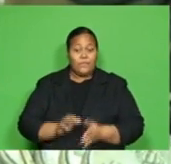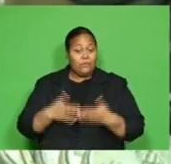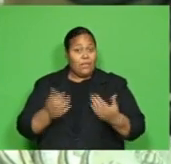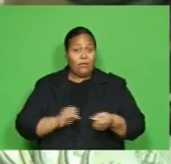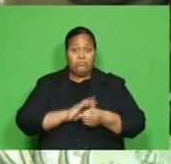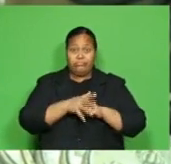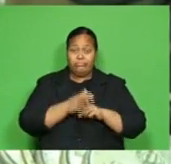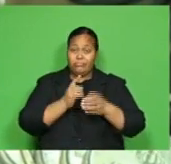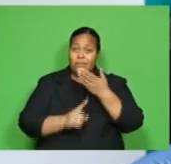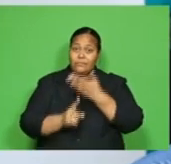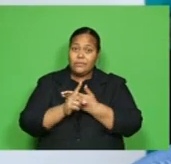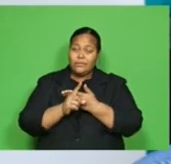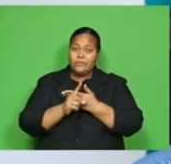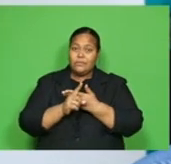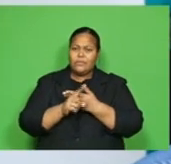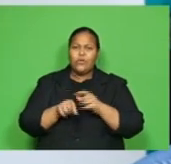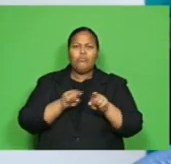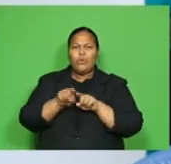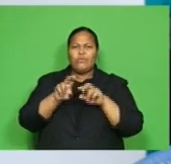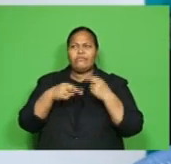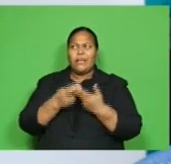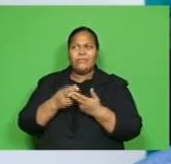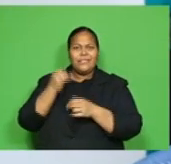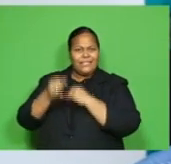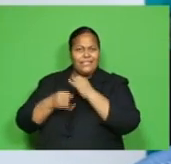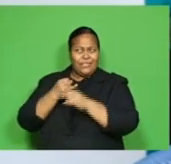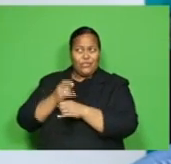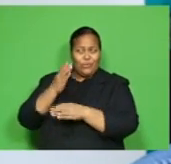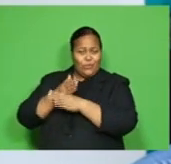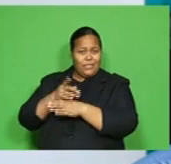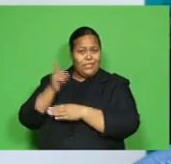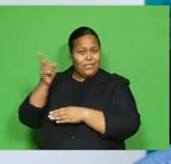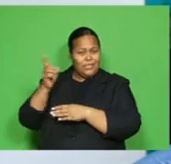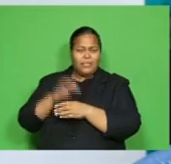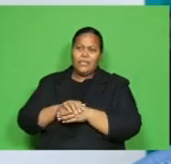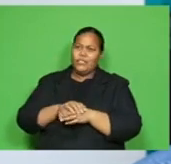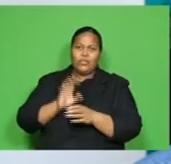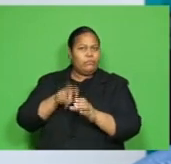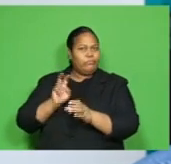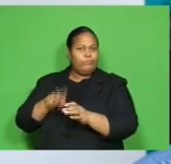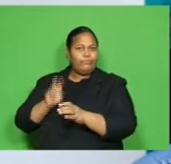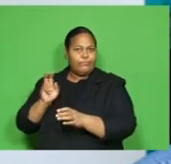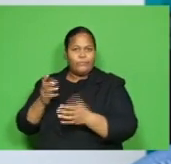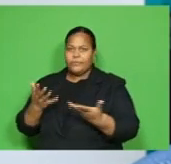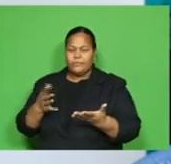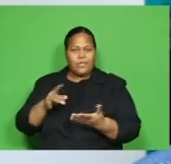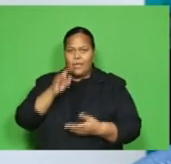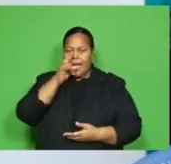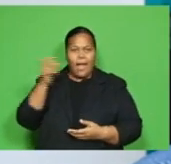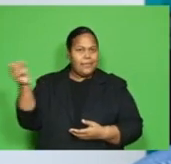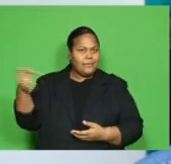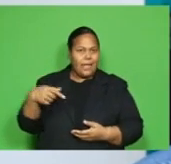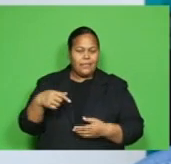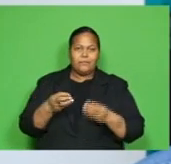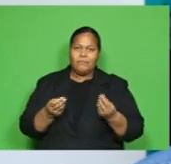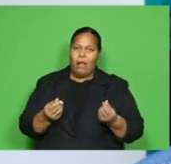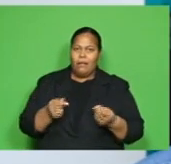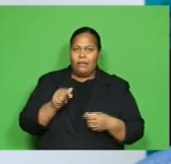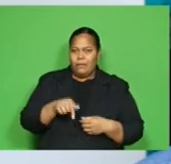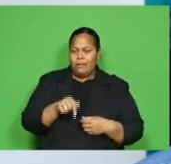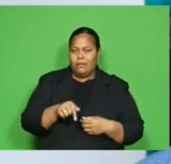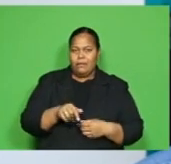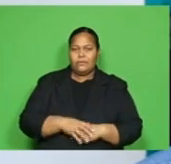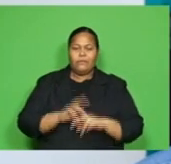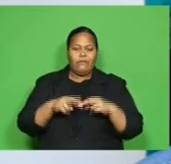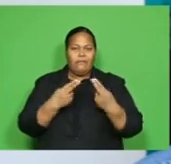pandemic, many of them have become unemployed or underemployed, and they're not able to send life-saving remittances to